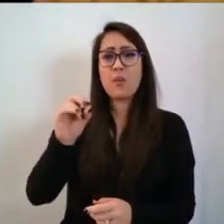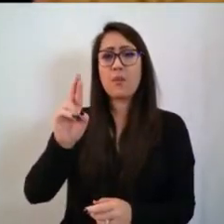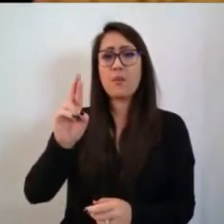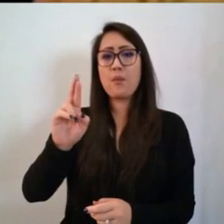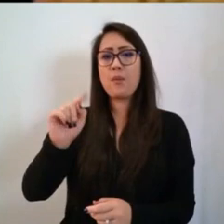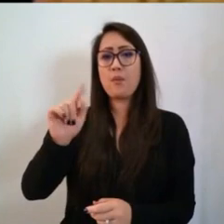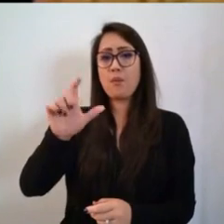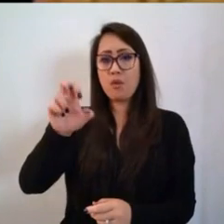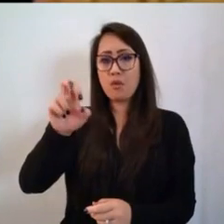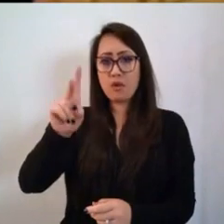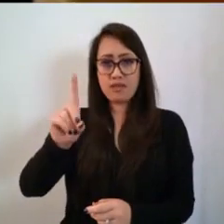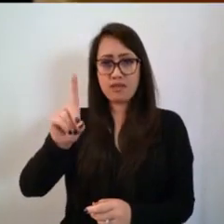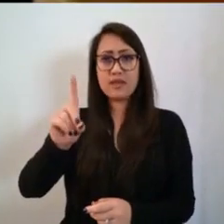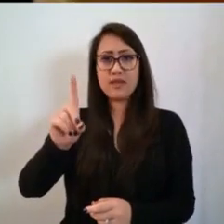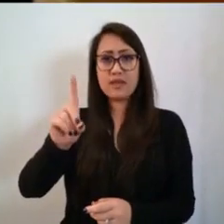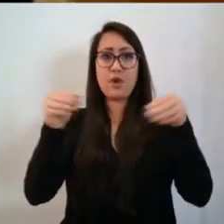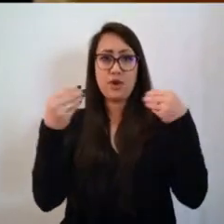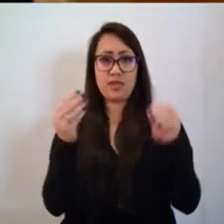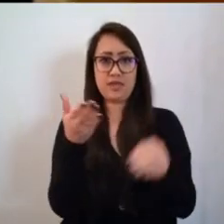Market.